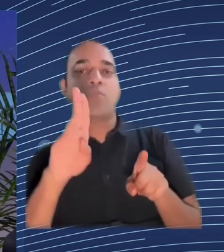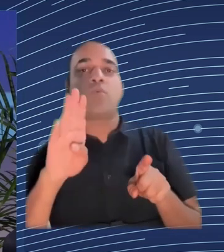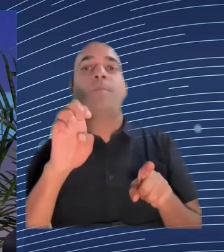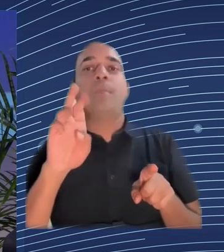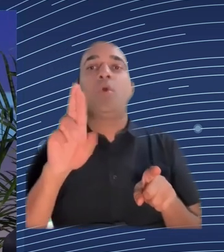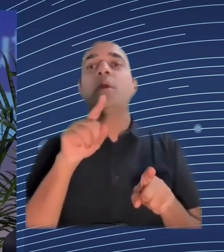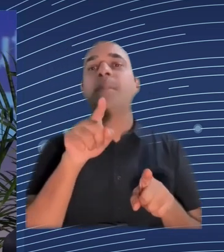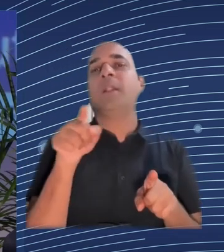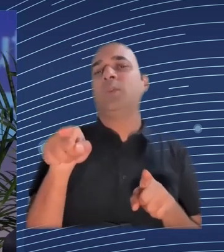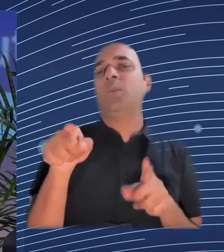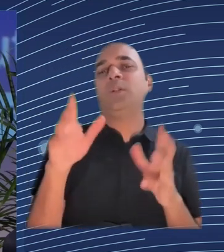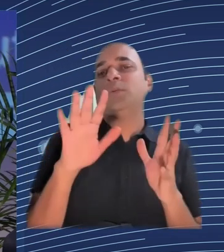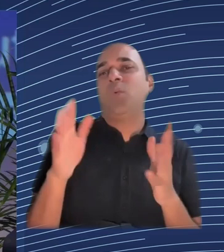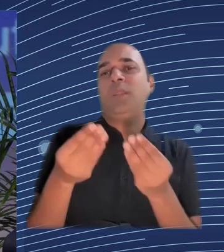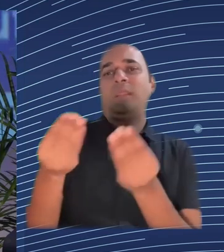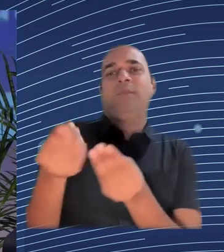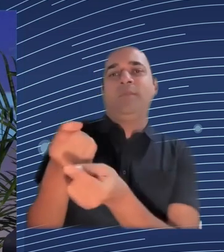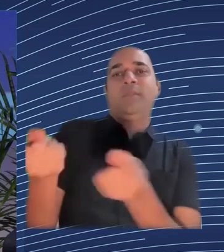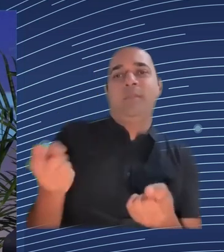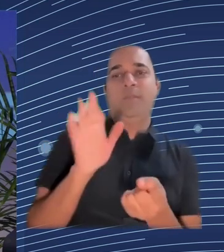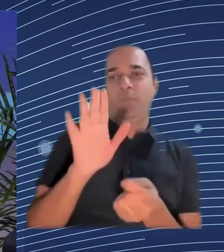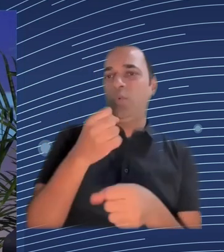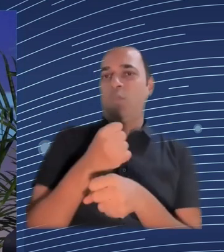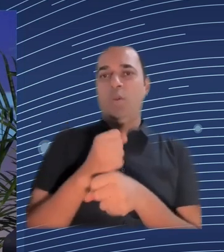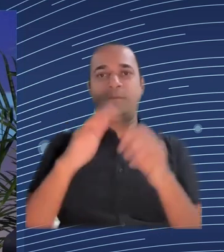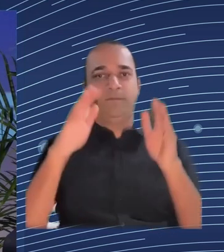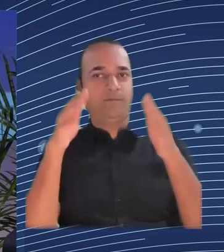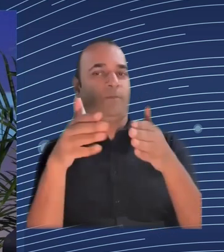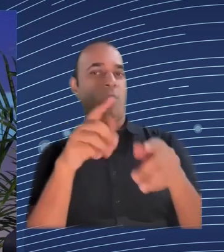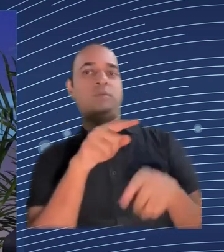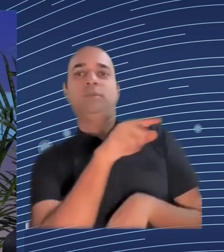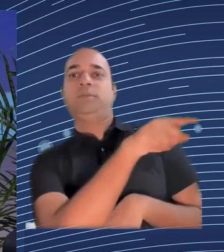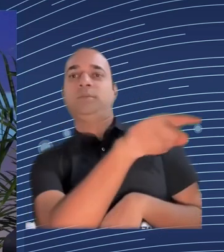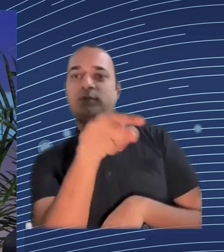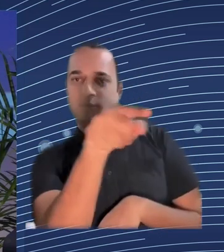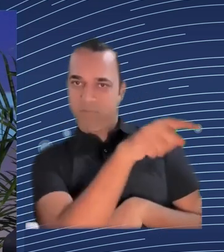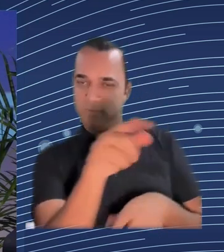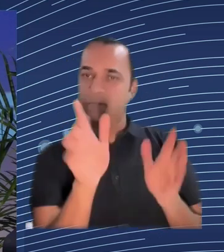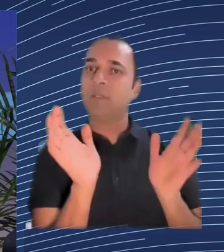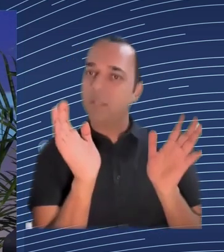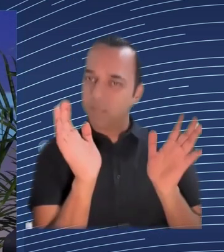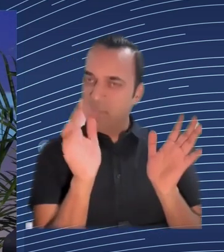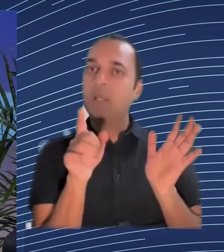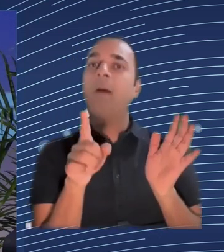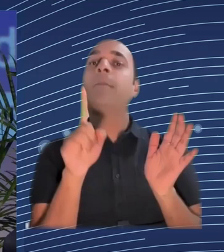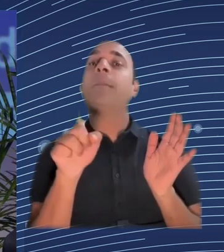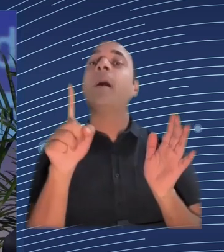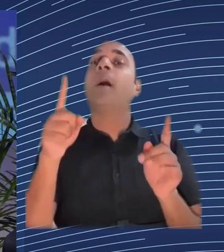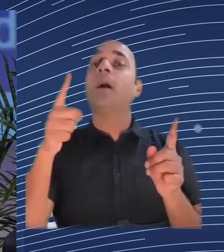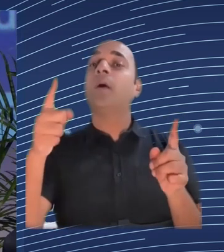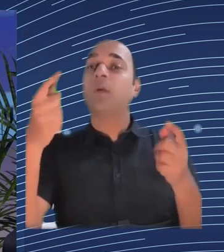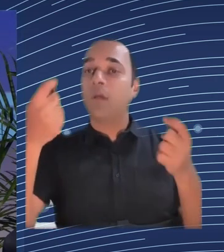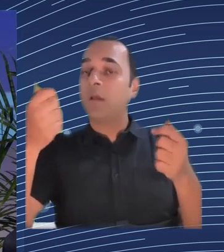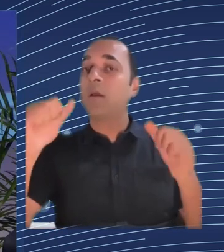in this situation because you although you're a data controller you're in control of nothing so the whole consent concept needs a lot of